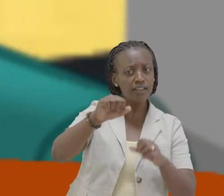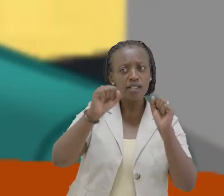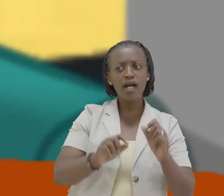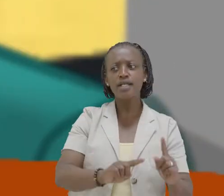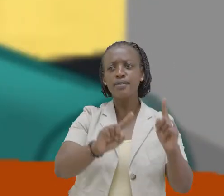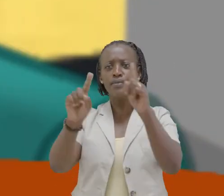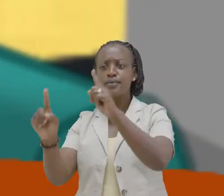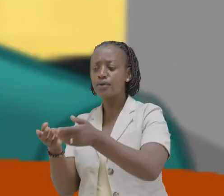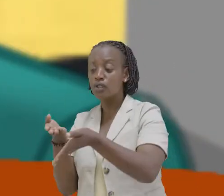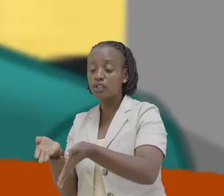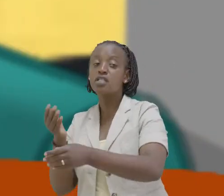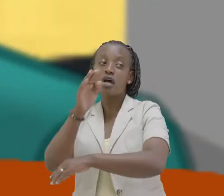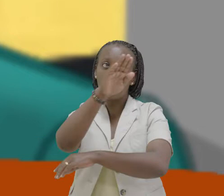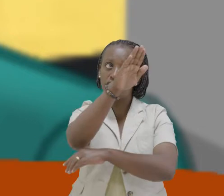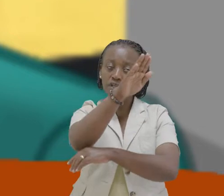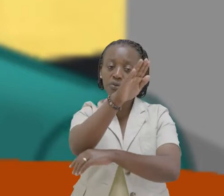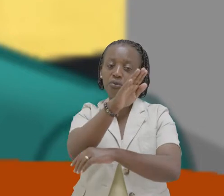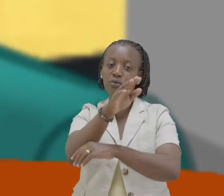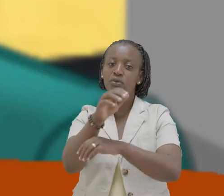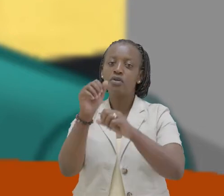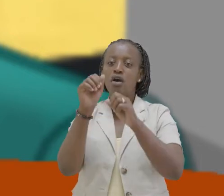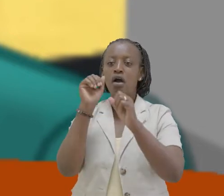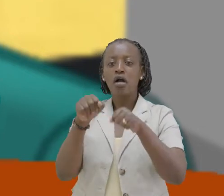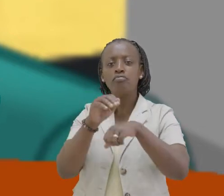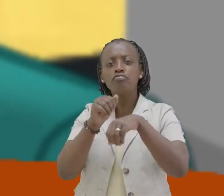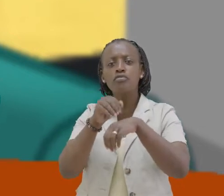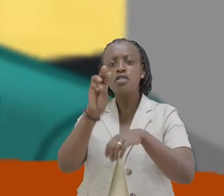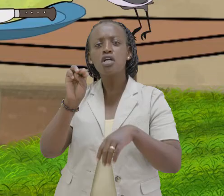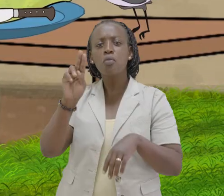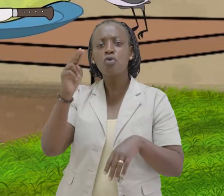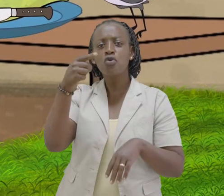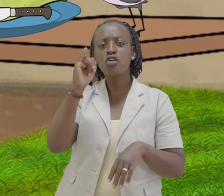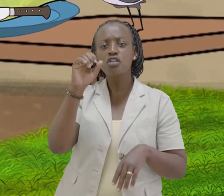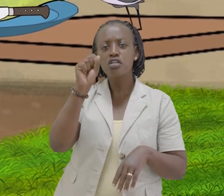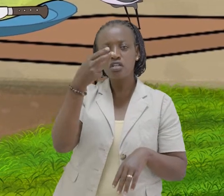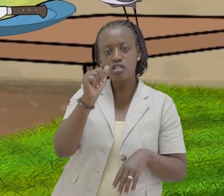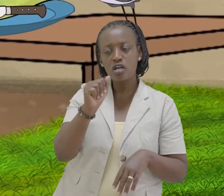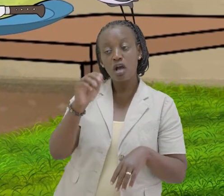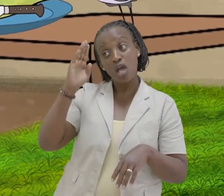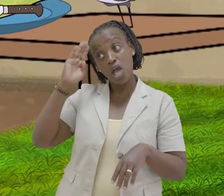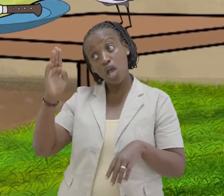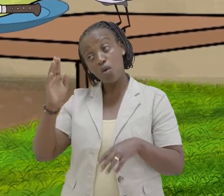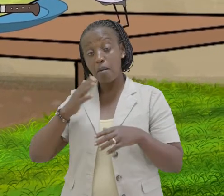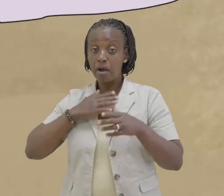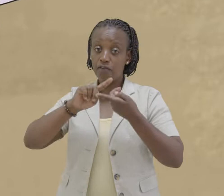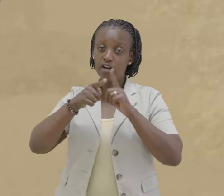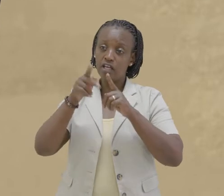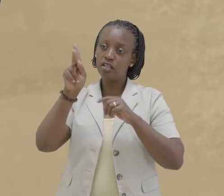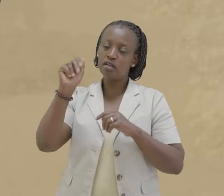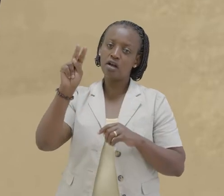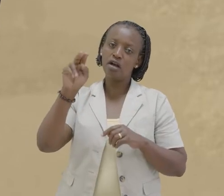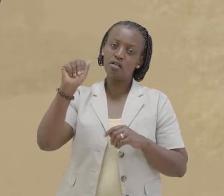Let's go there this afternoon Let me call Mujisha Hello, my friend, Ganya Manza